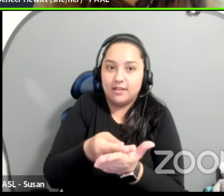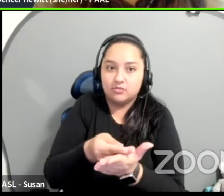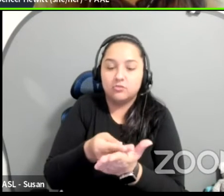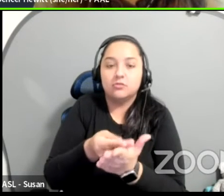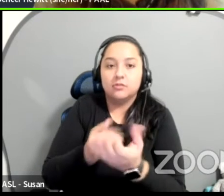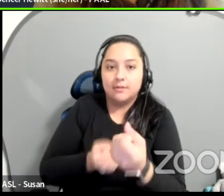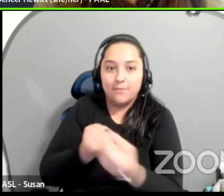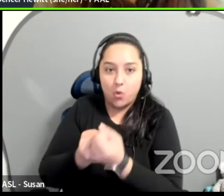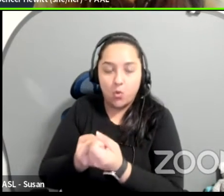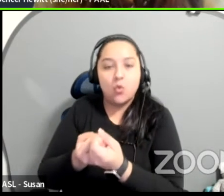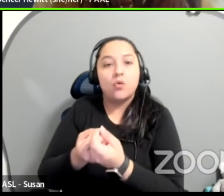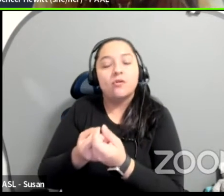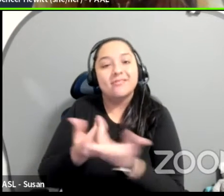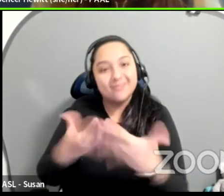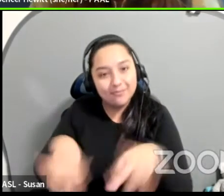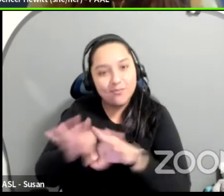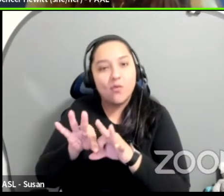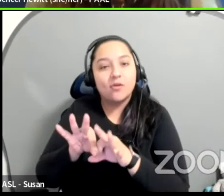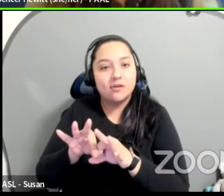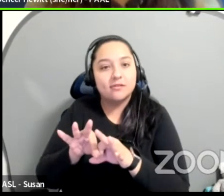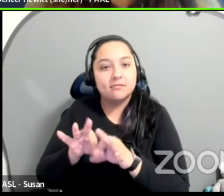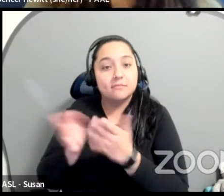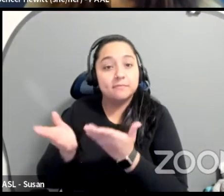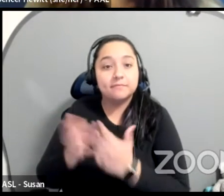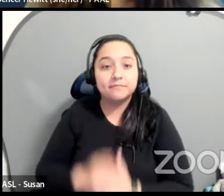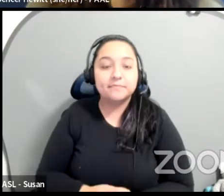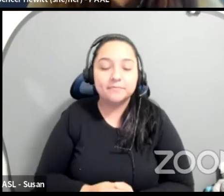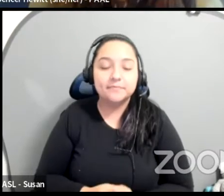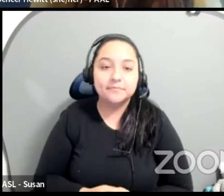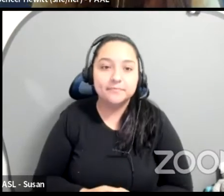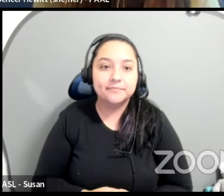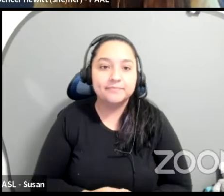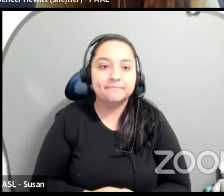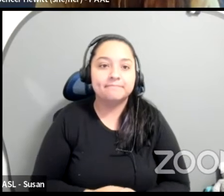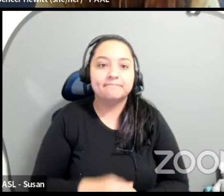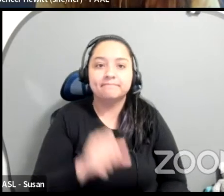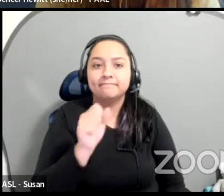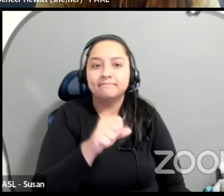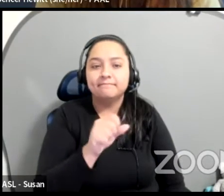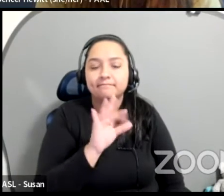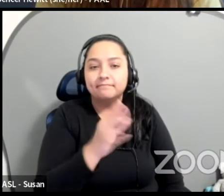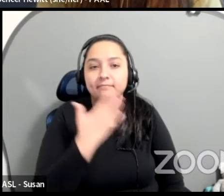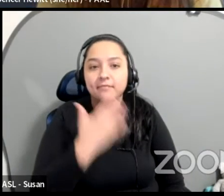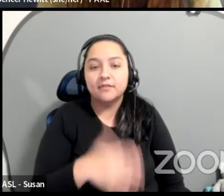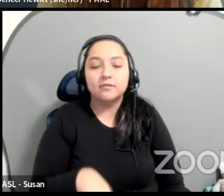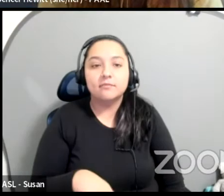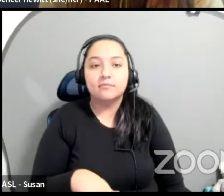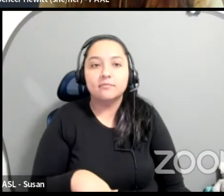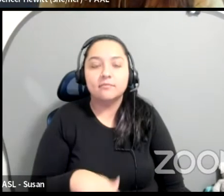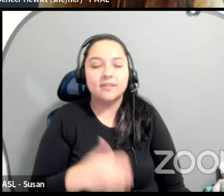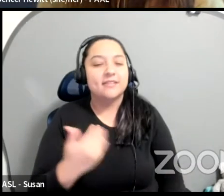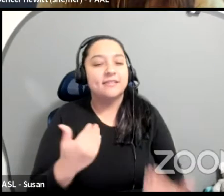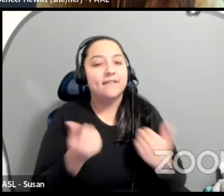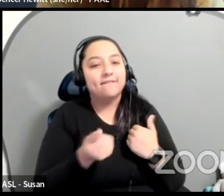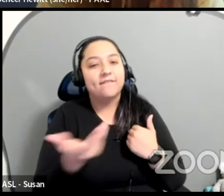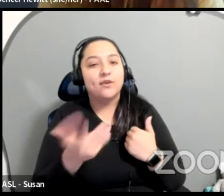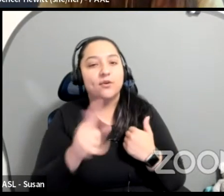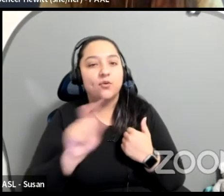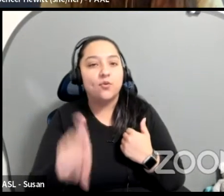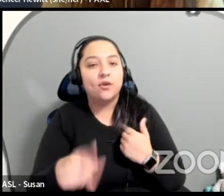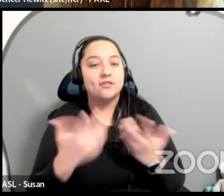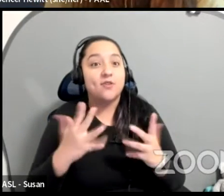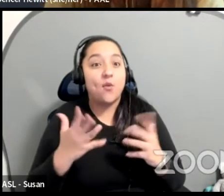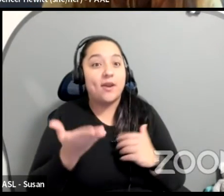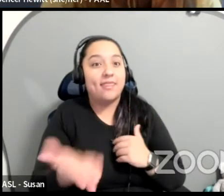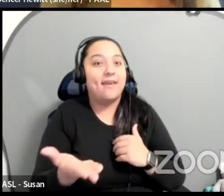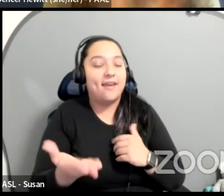to that conversation as a producer. Yeah. Thank you. And I actually, there's a couple of questions already. There's some great questions and some great